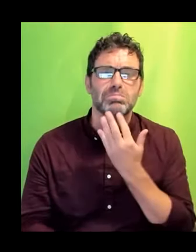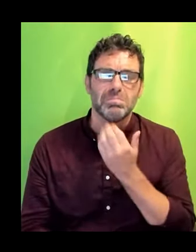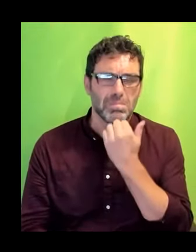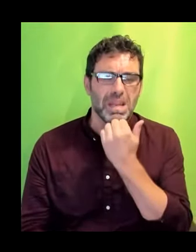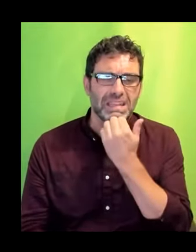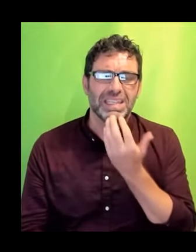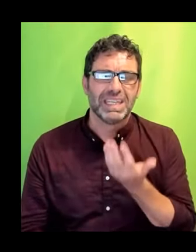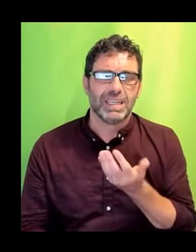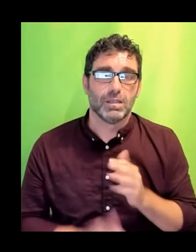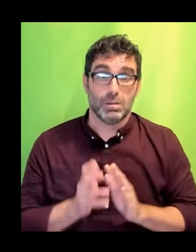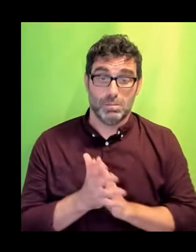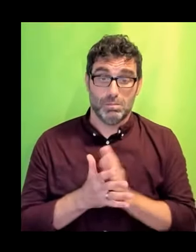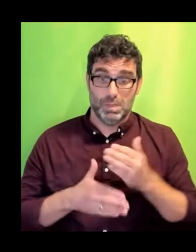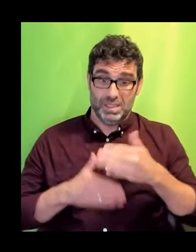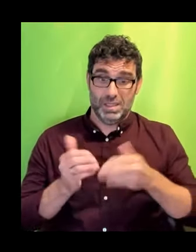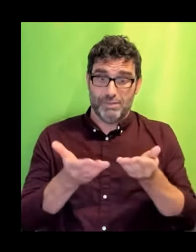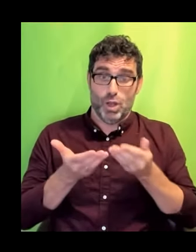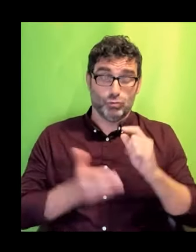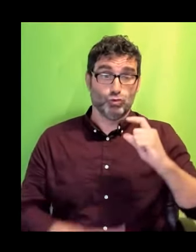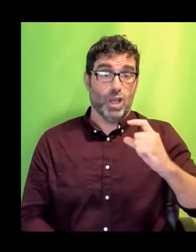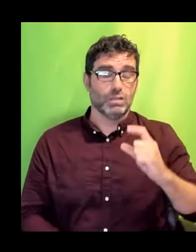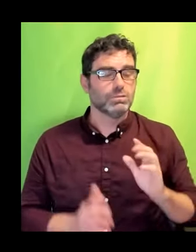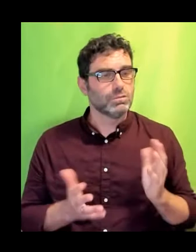means I've had chances and didn't take them.